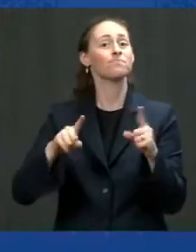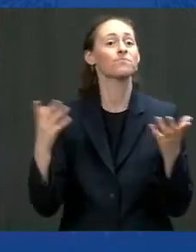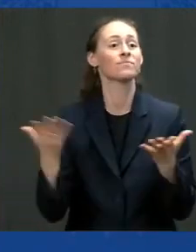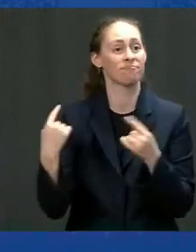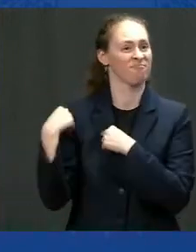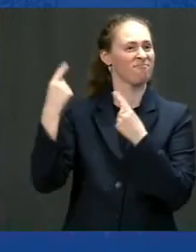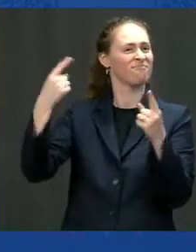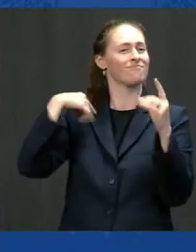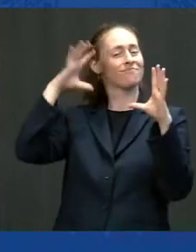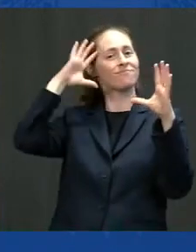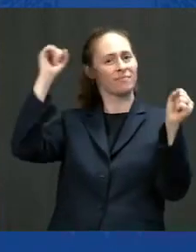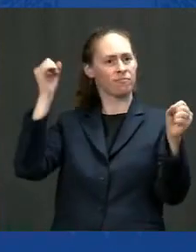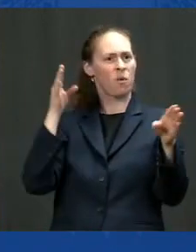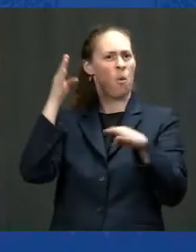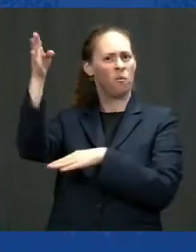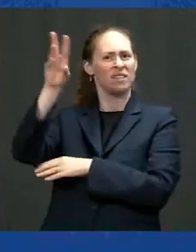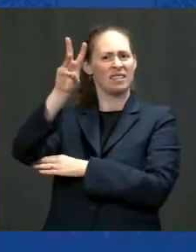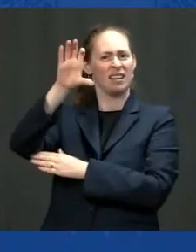jobs all told